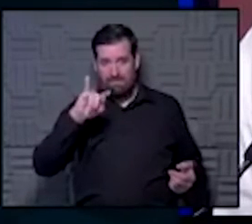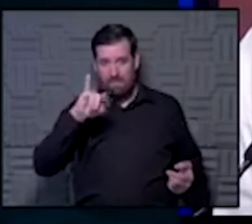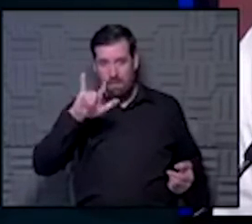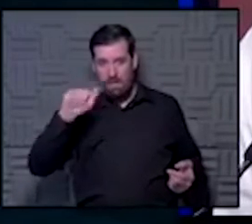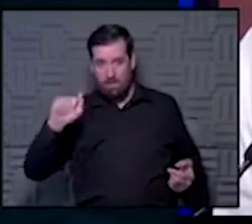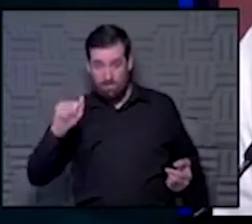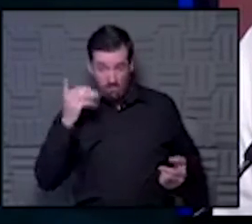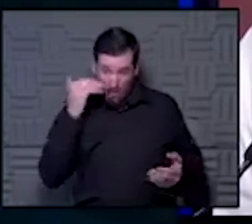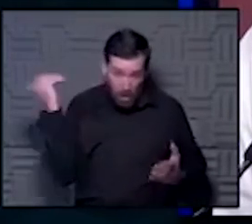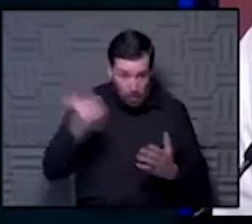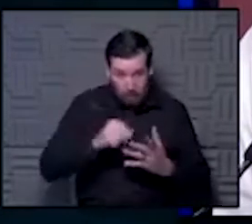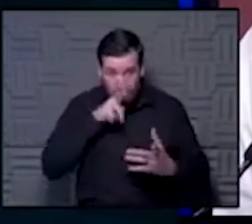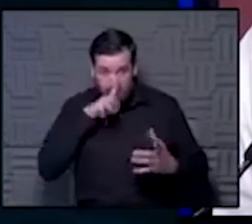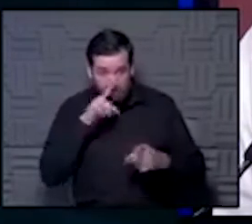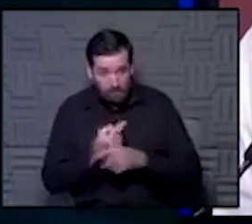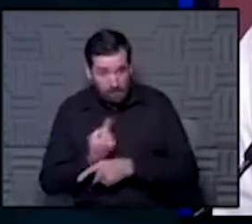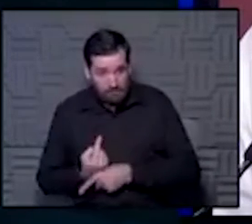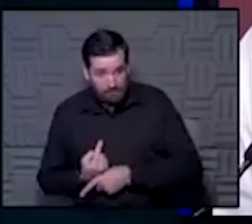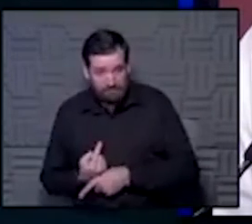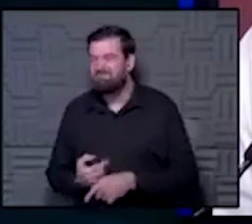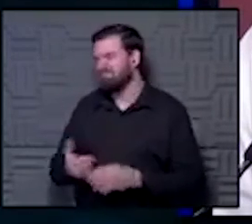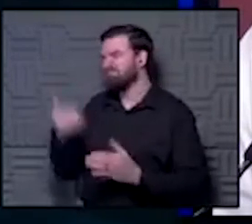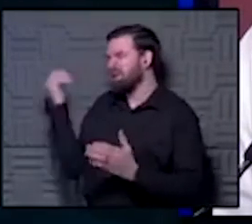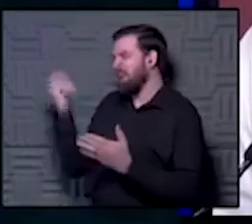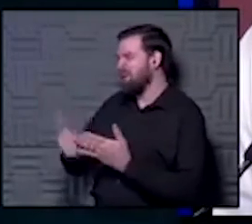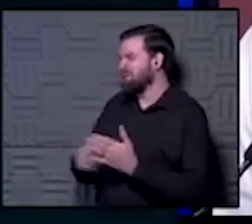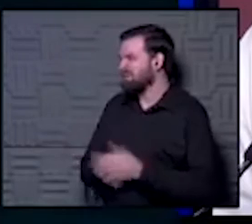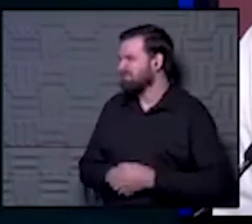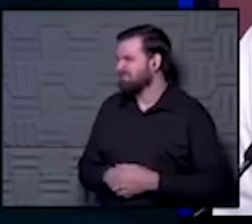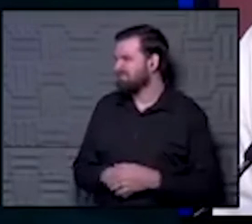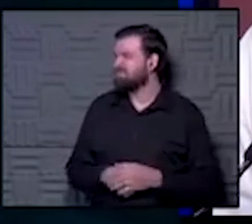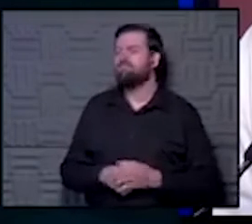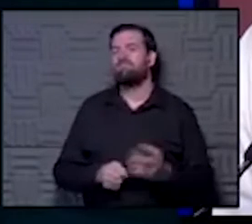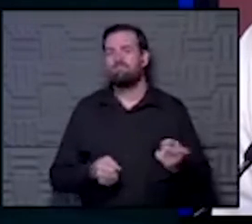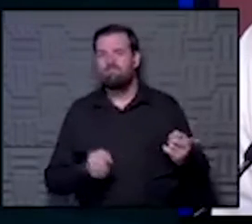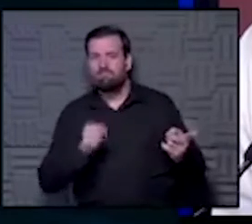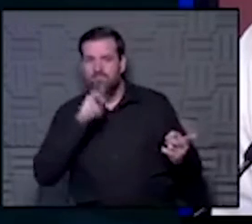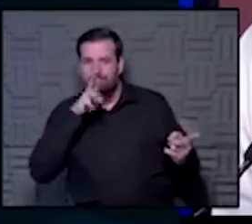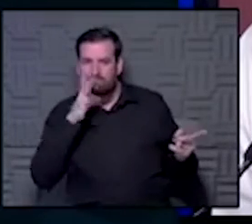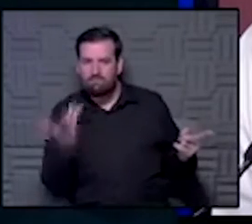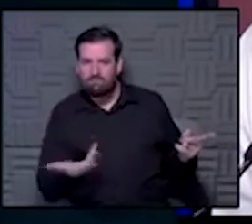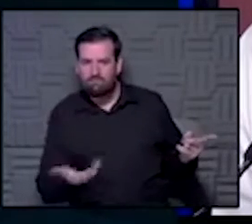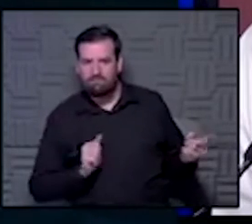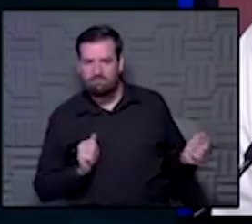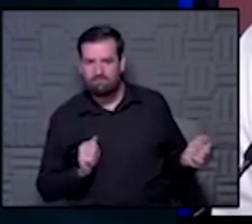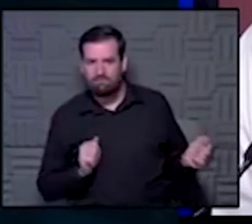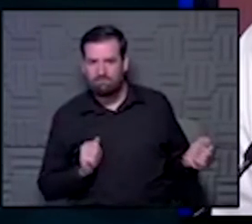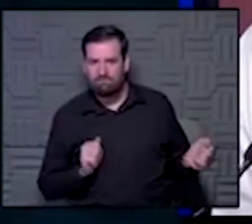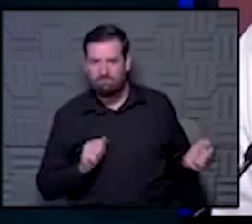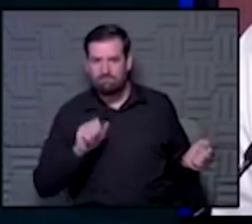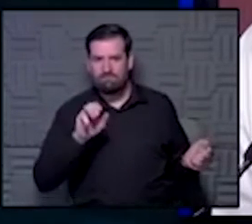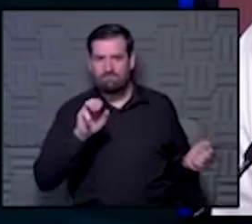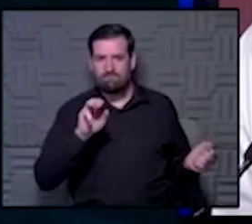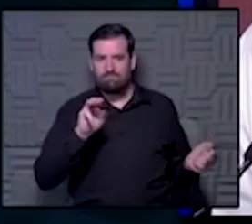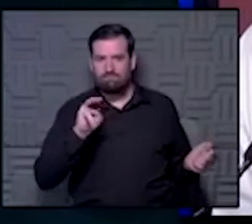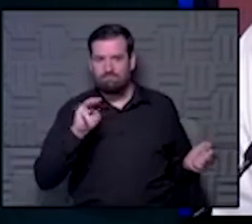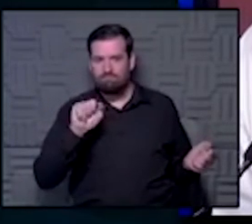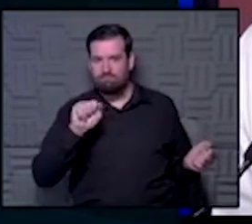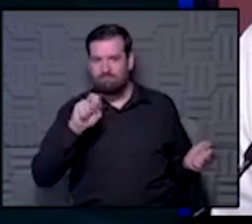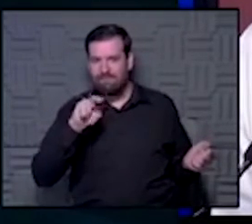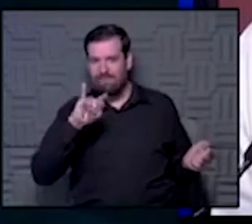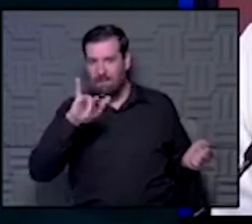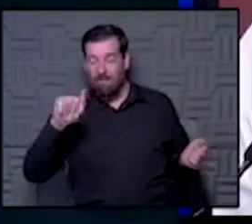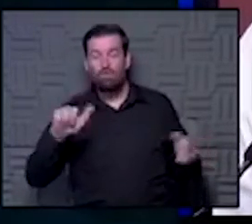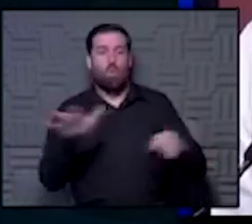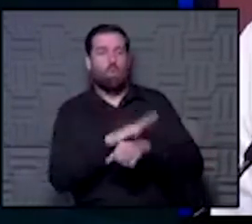How close am I? Really close. All right, let me hear you say it. Mantilla. Okay,